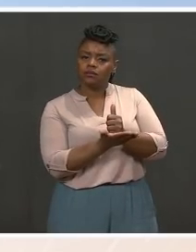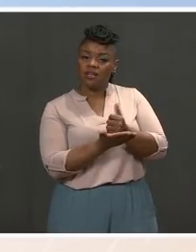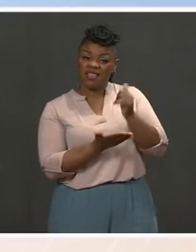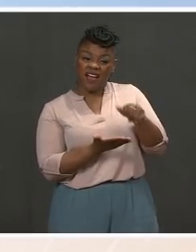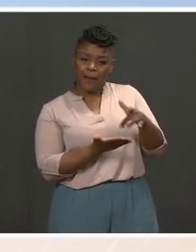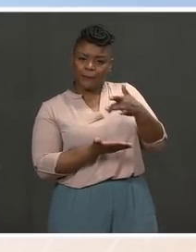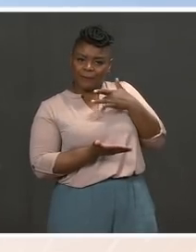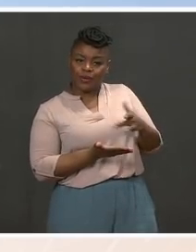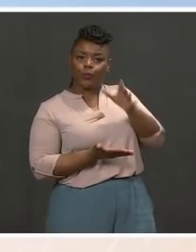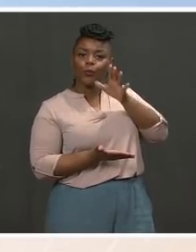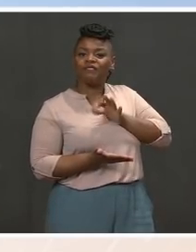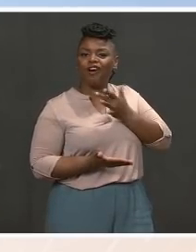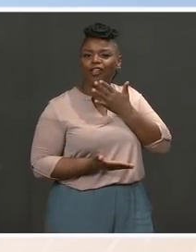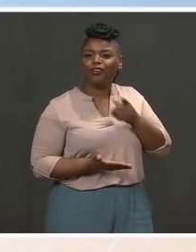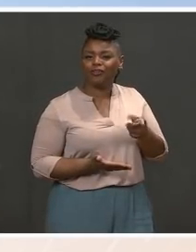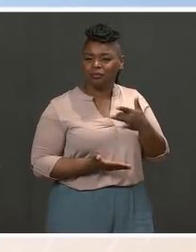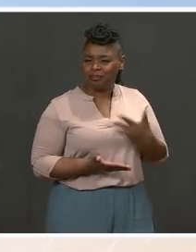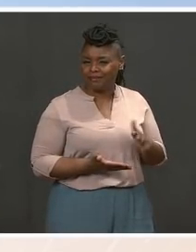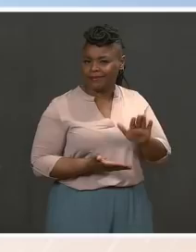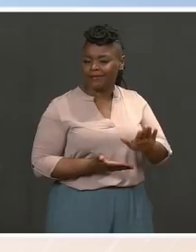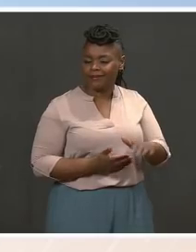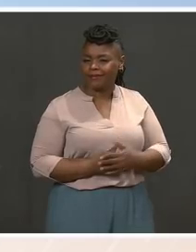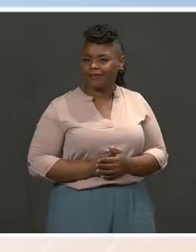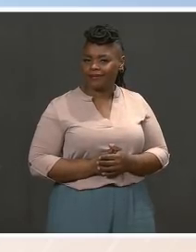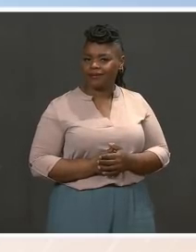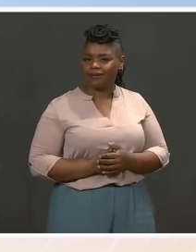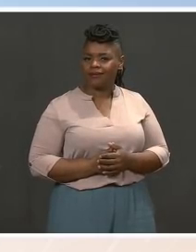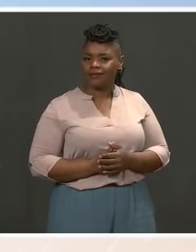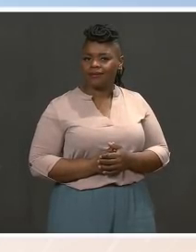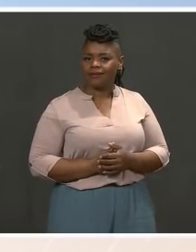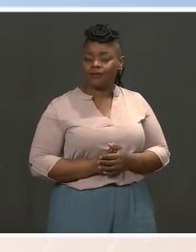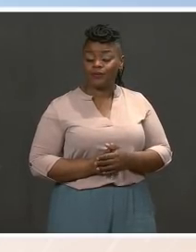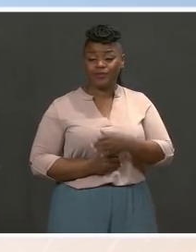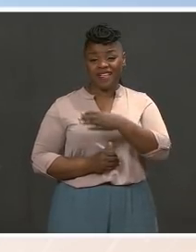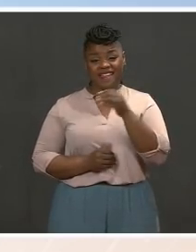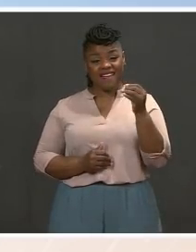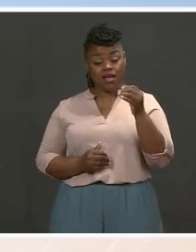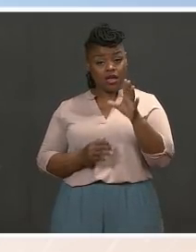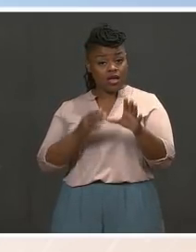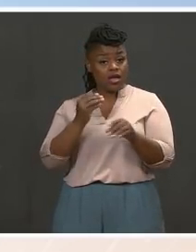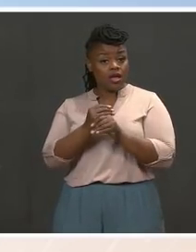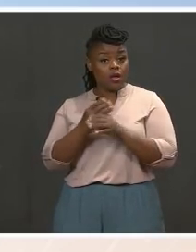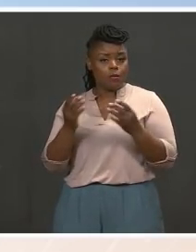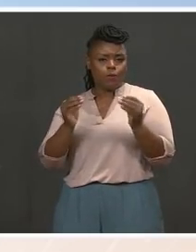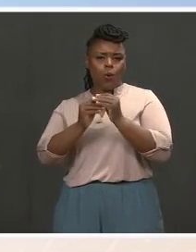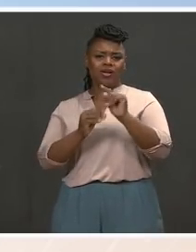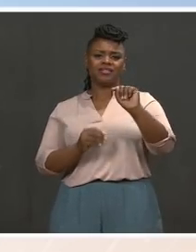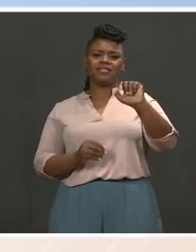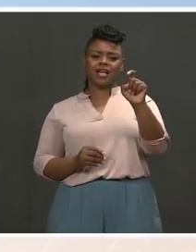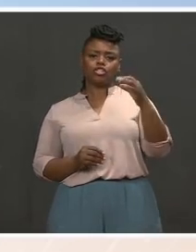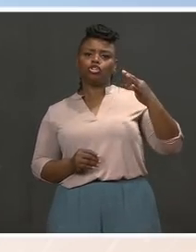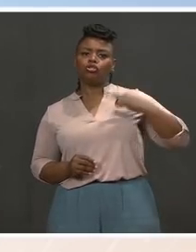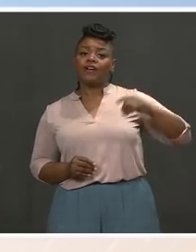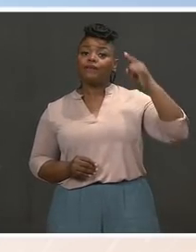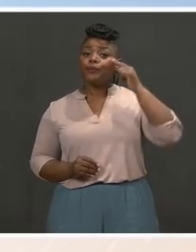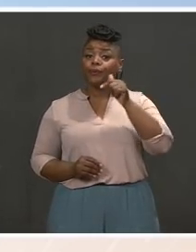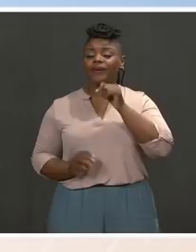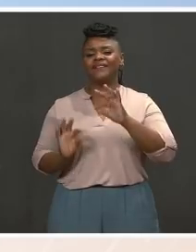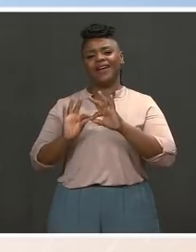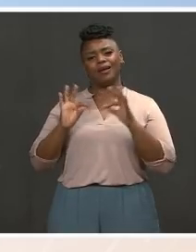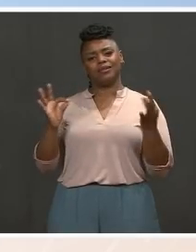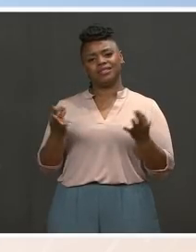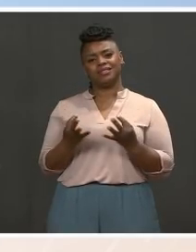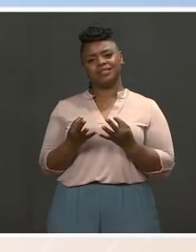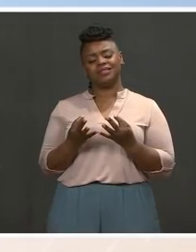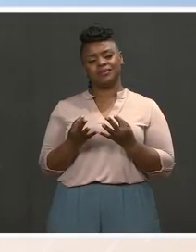cover their costs. And it will give families an additional tax credit to help them cut their child care